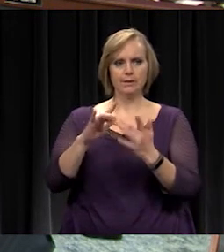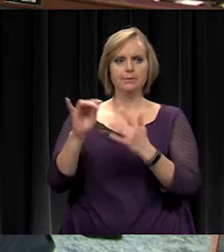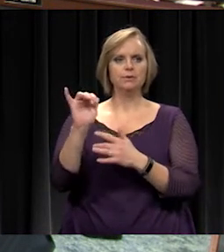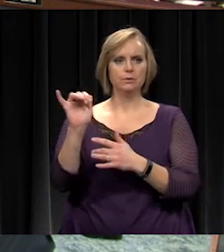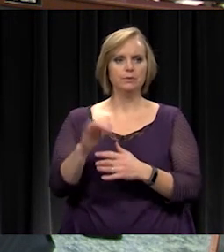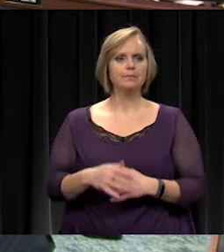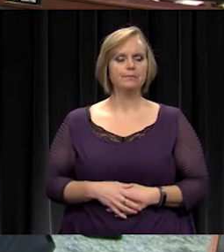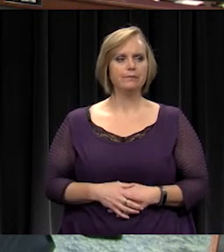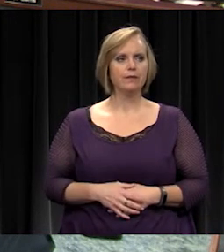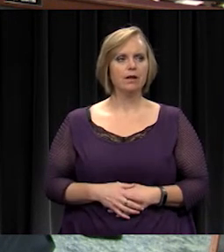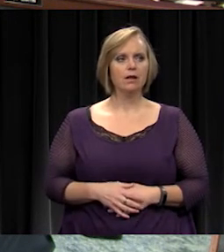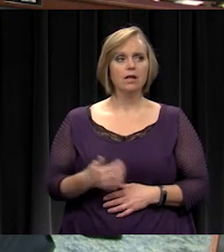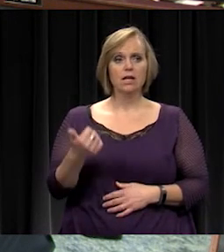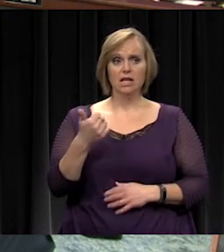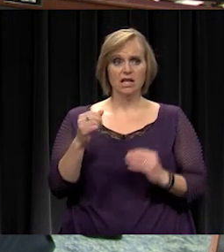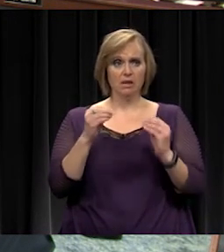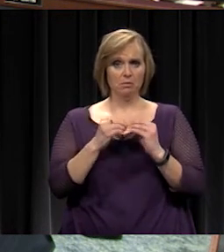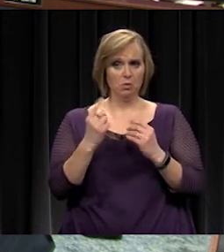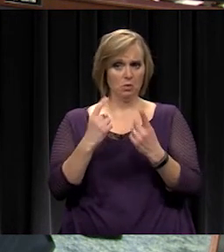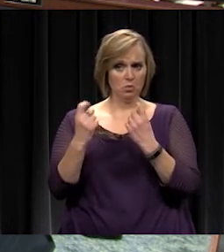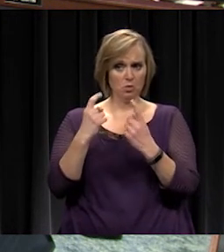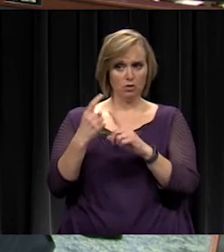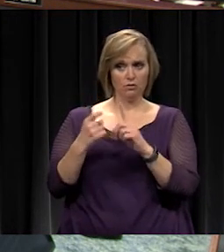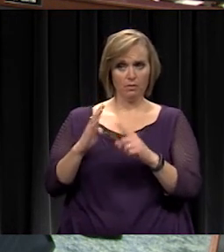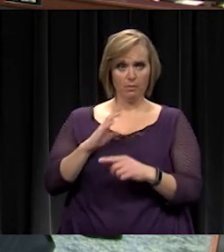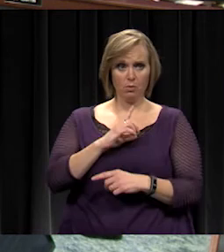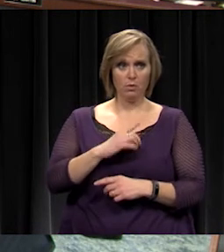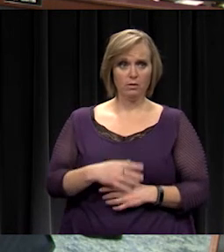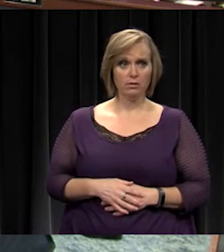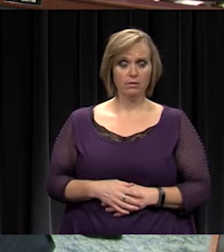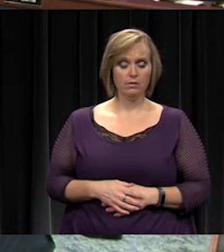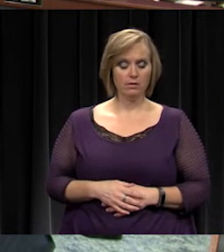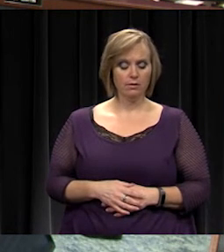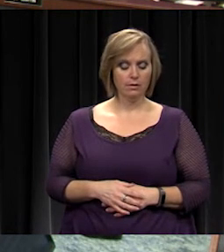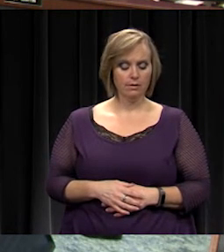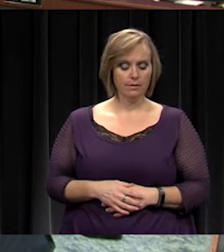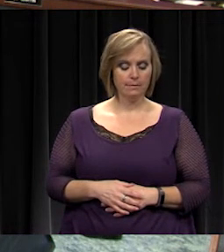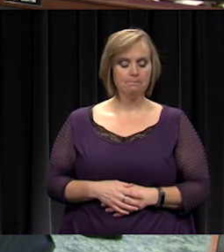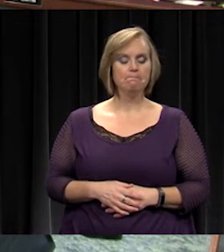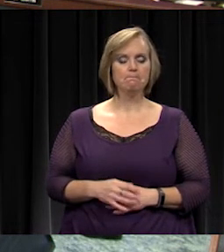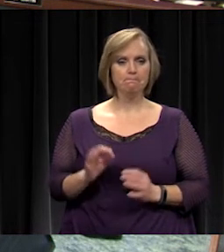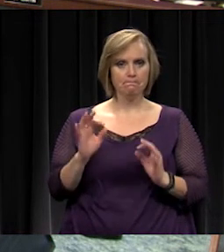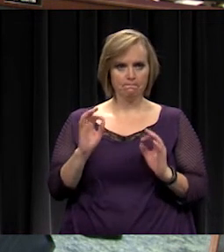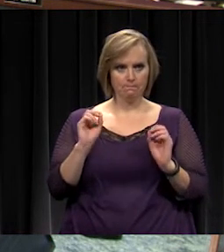Any other questions? from the board? Okay. Very good.